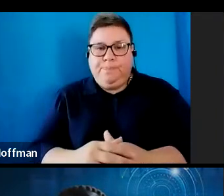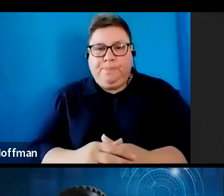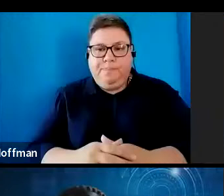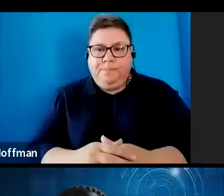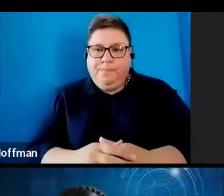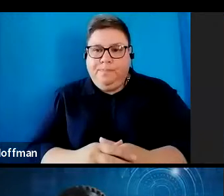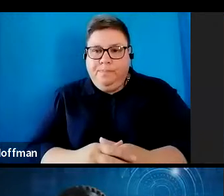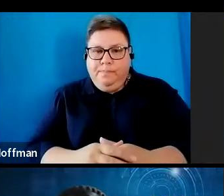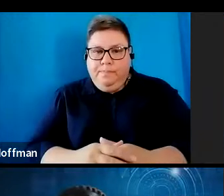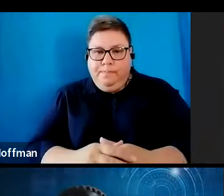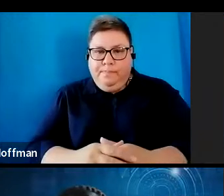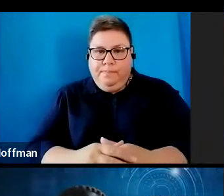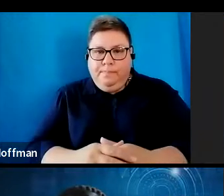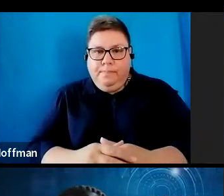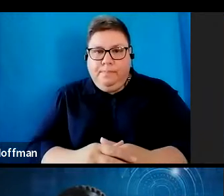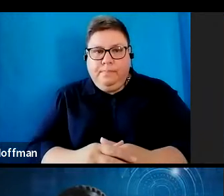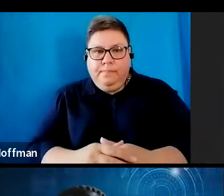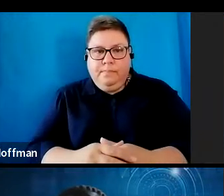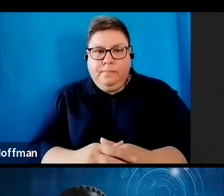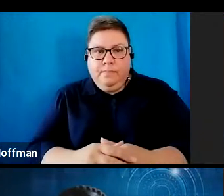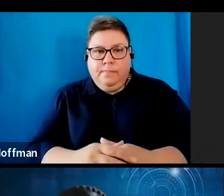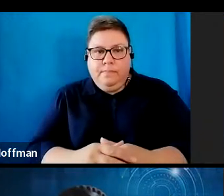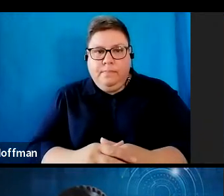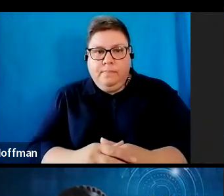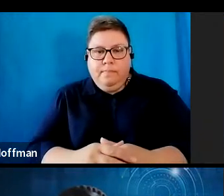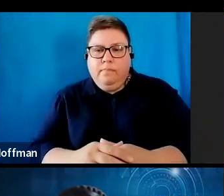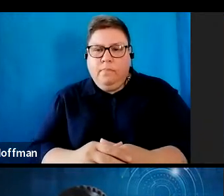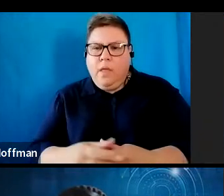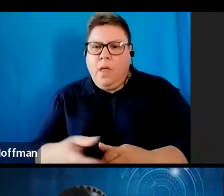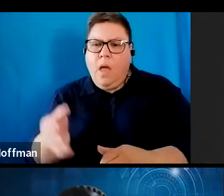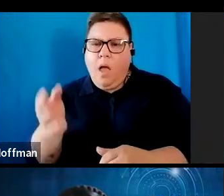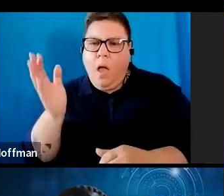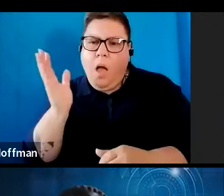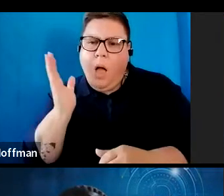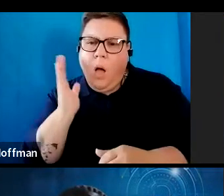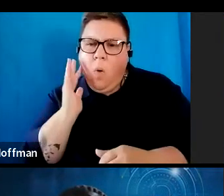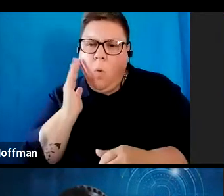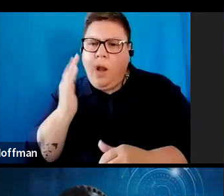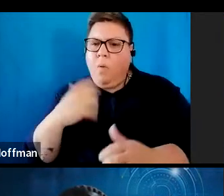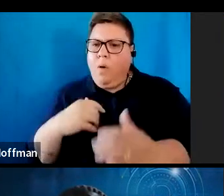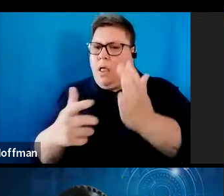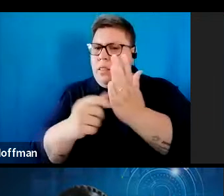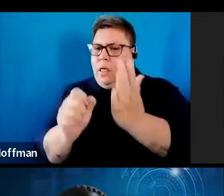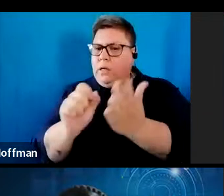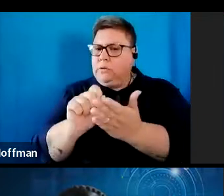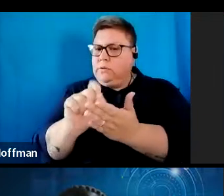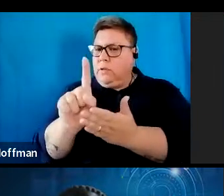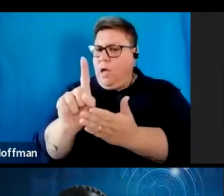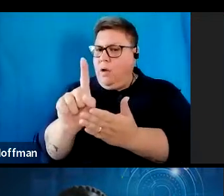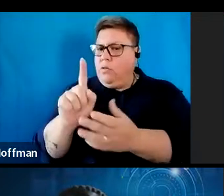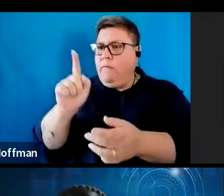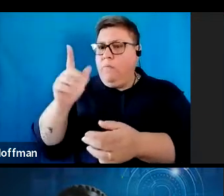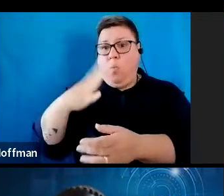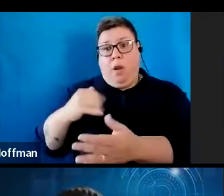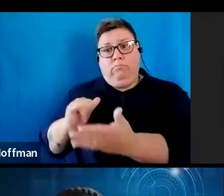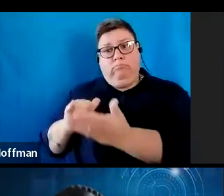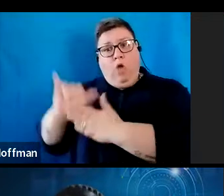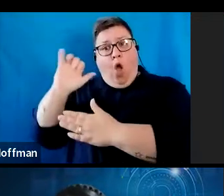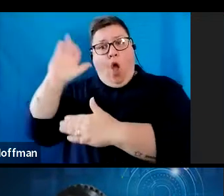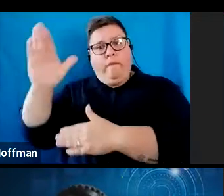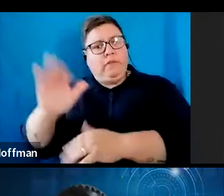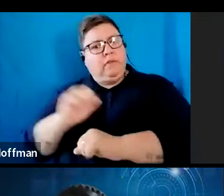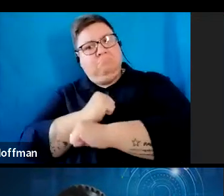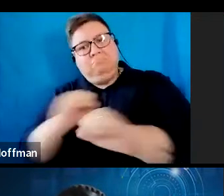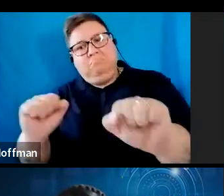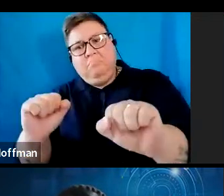Thank you, Darlene. When will a tax directive for immigration be rejected? Can you